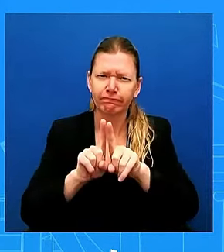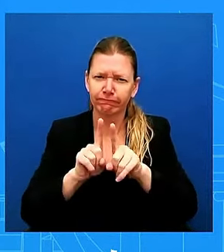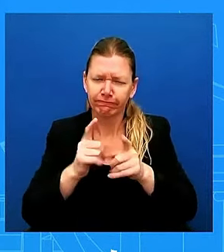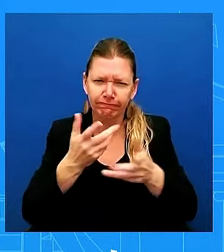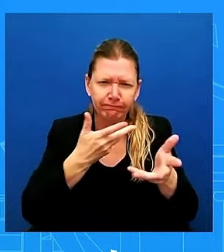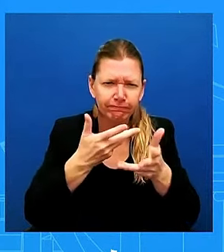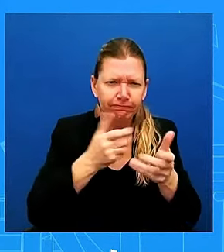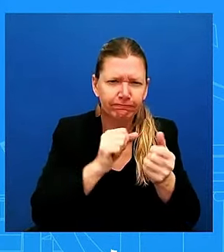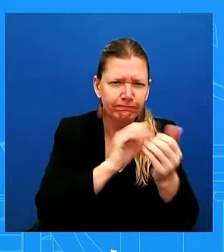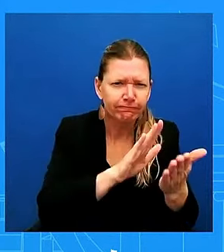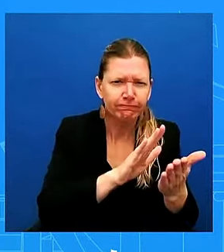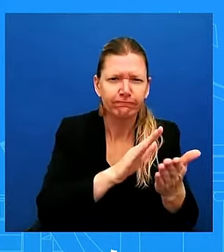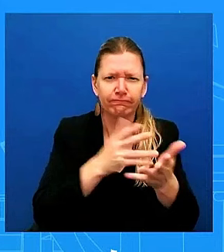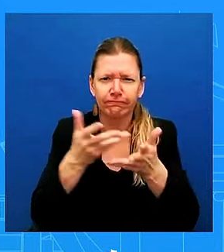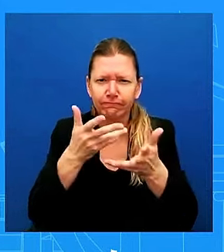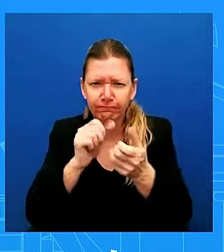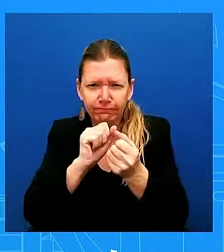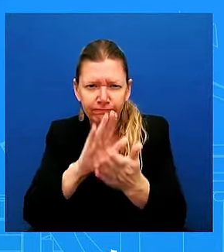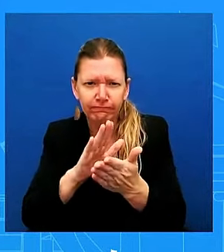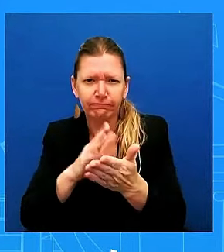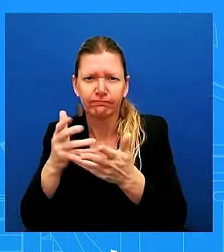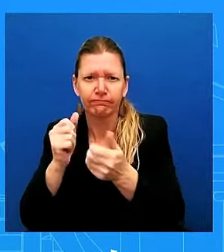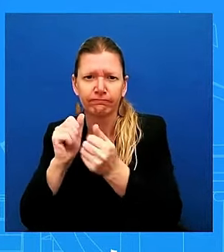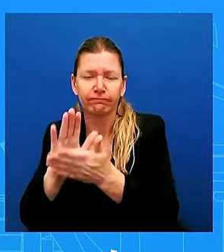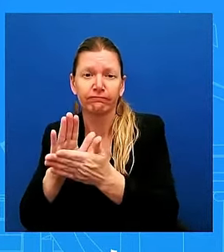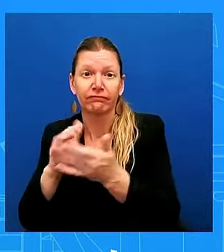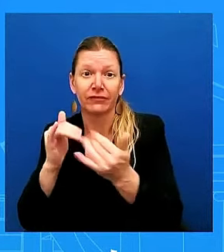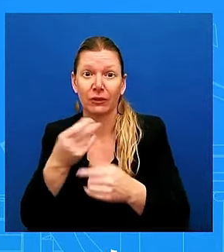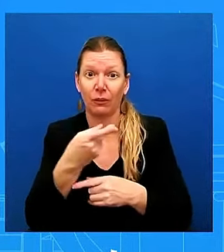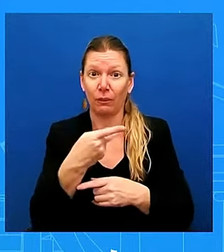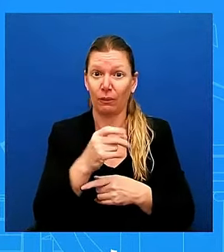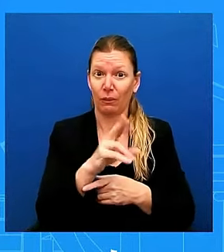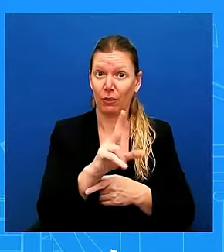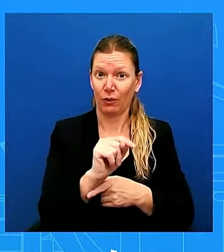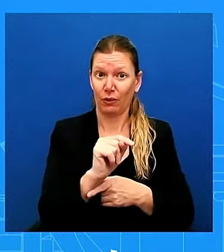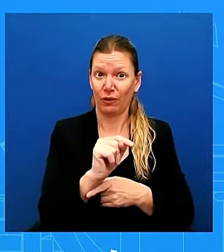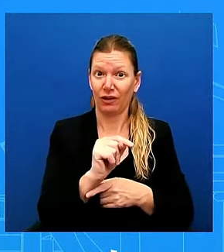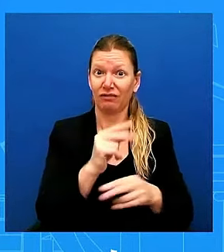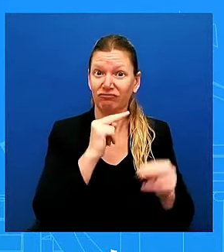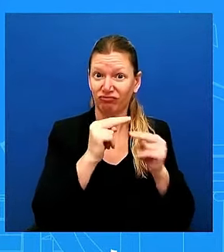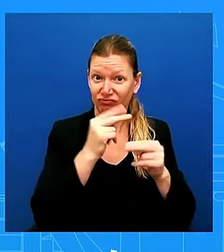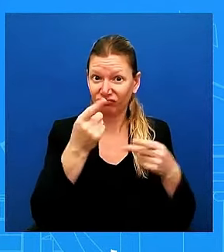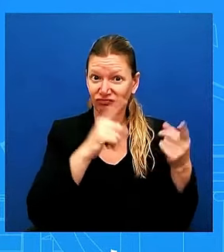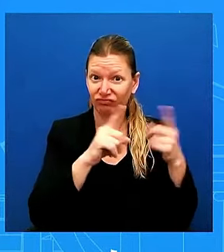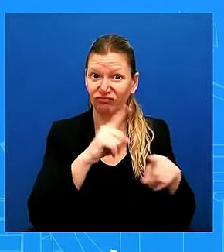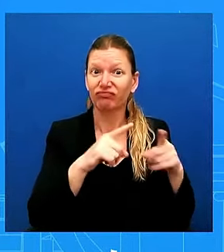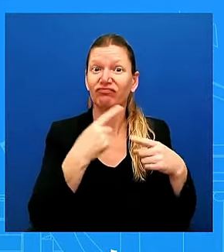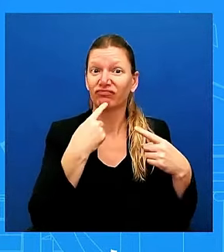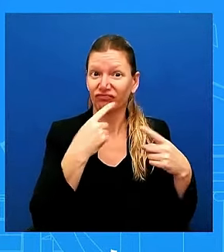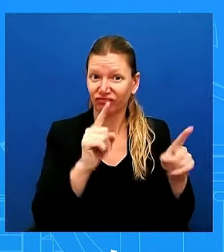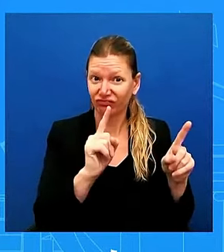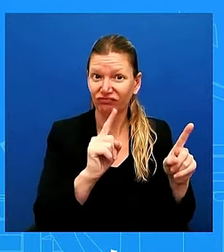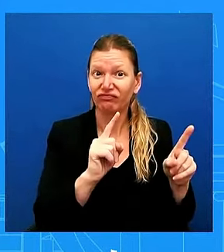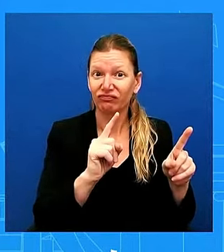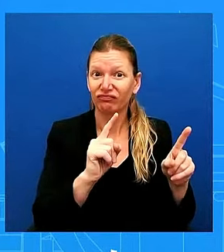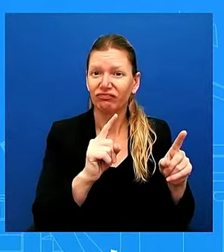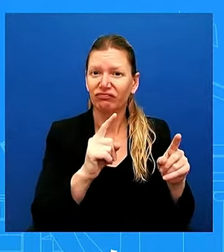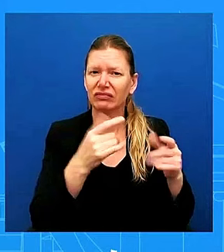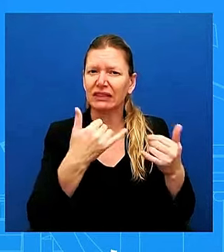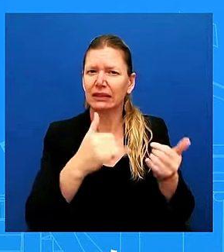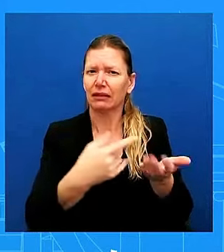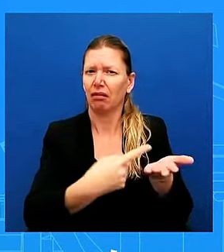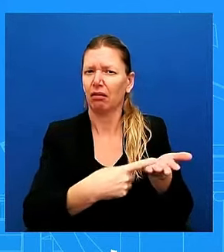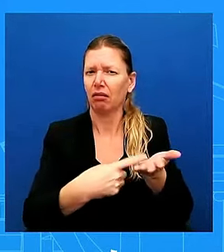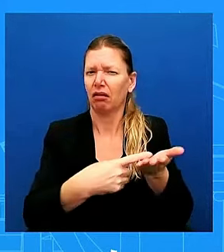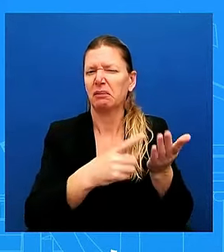Obviously it's, it, that collective bargaining is extended until January 15th, which is incredibly important, especially